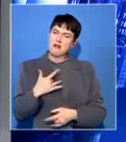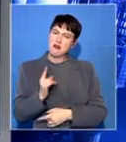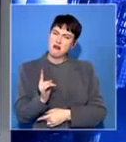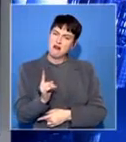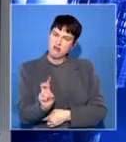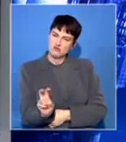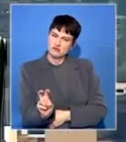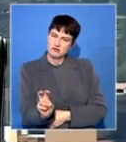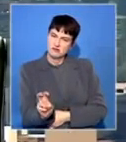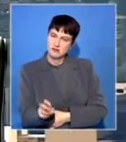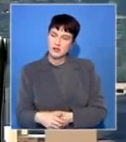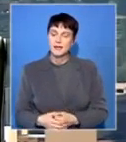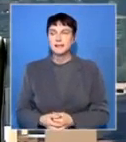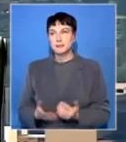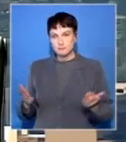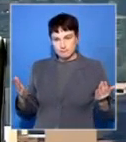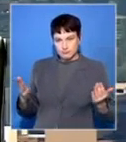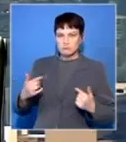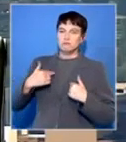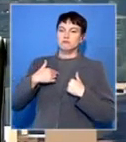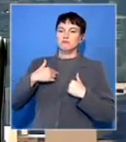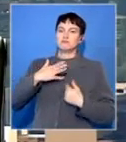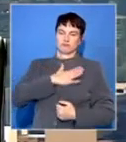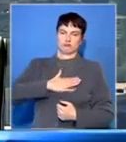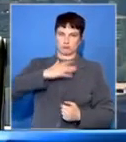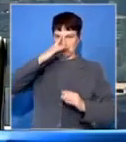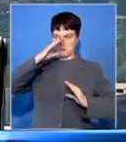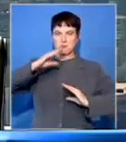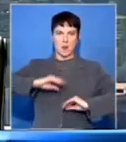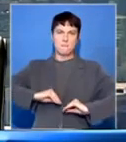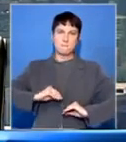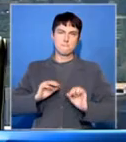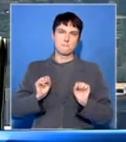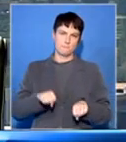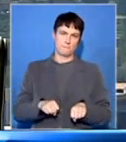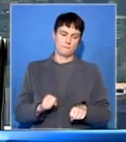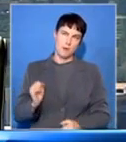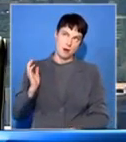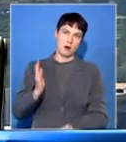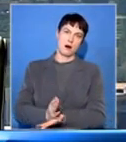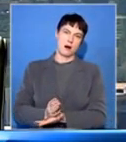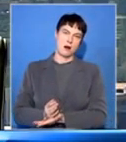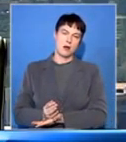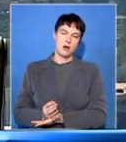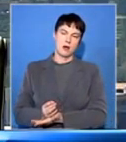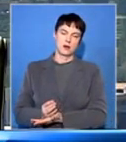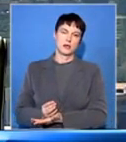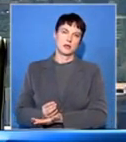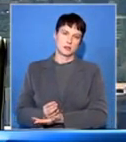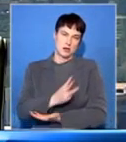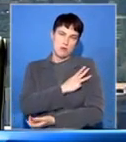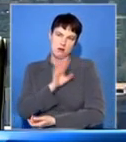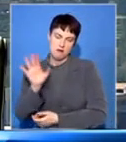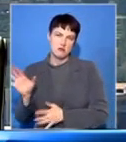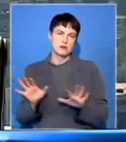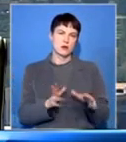Well, we are relieved that eventually the parties have managed to find